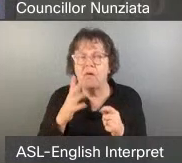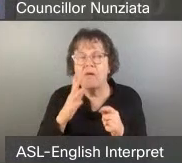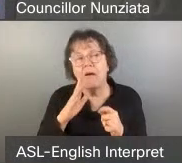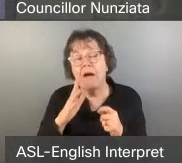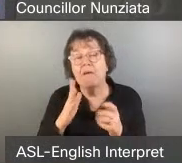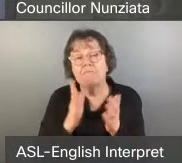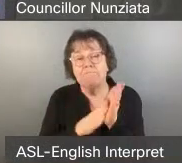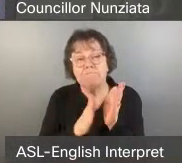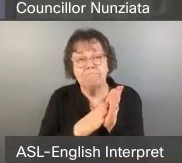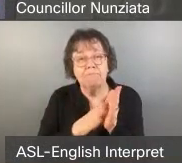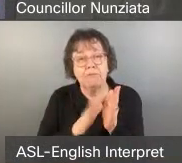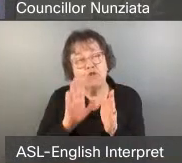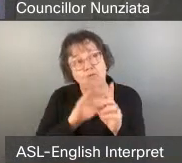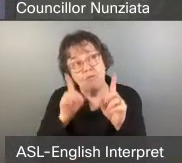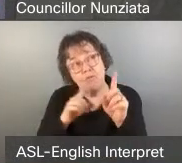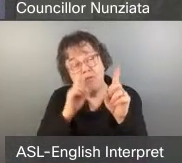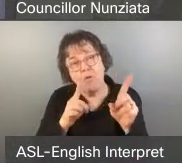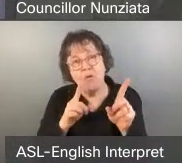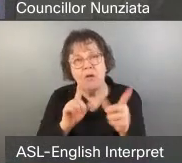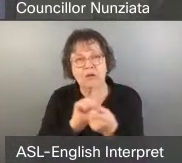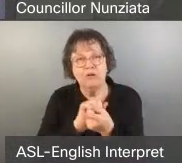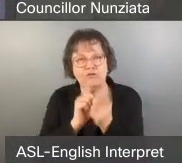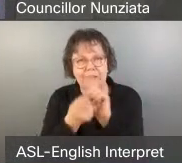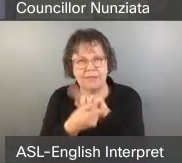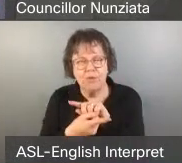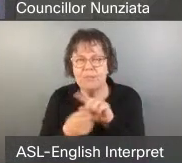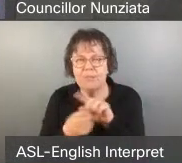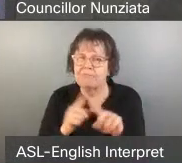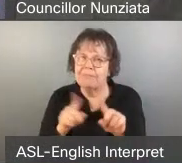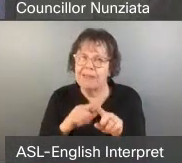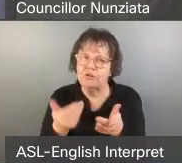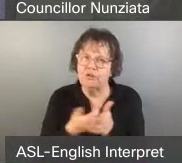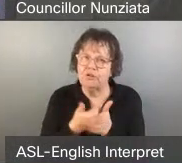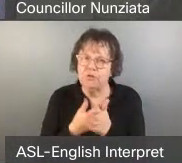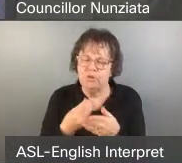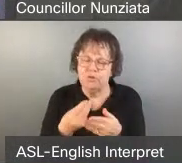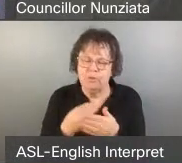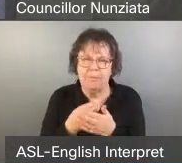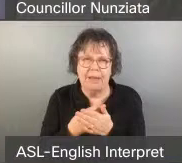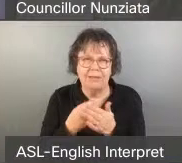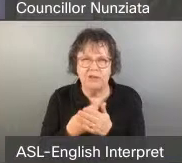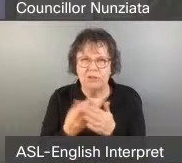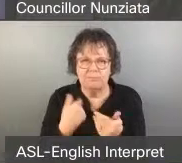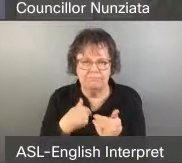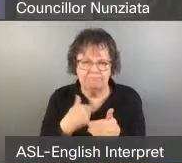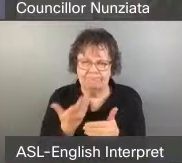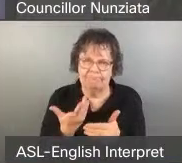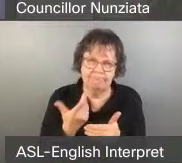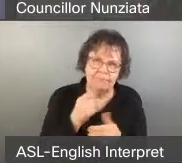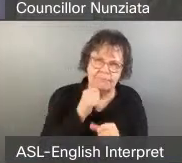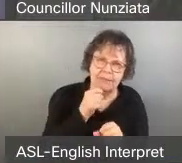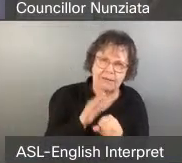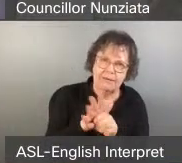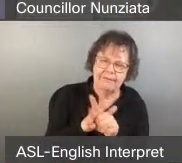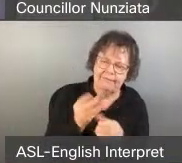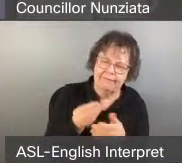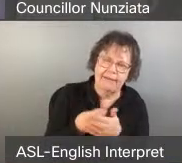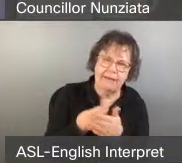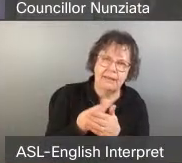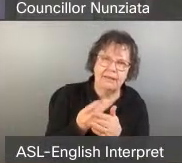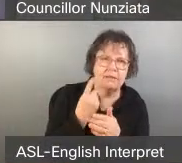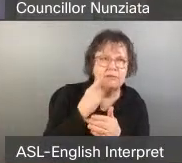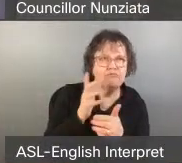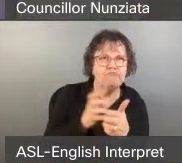However, I was surprised that the release budget did not display the necessary funding required to meet those goals. I emphasize that the